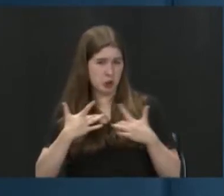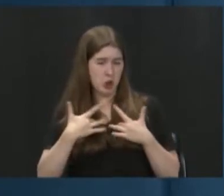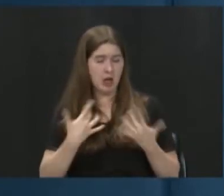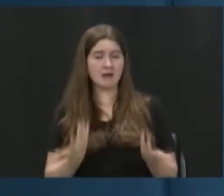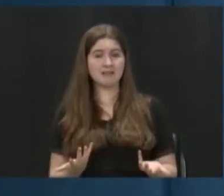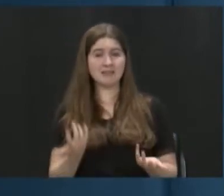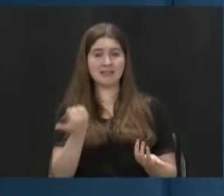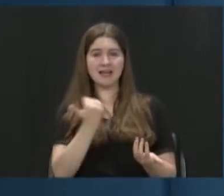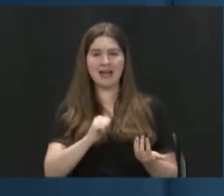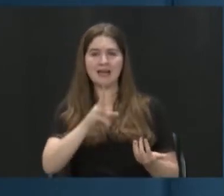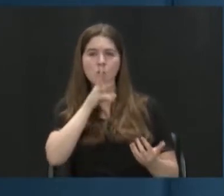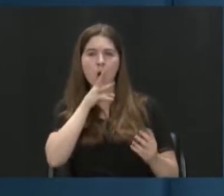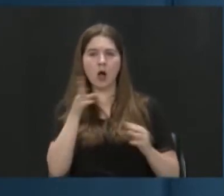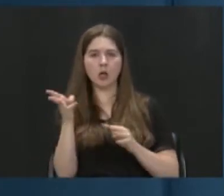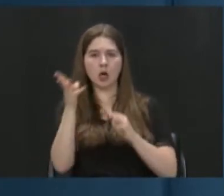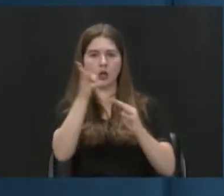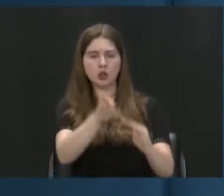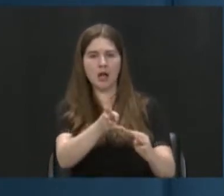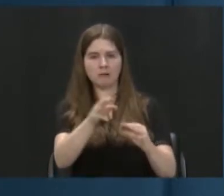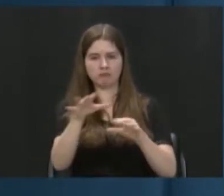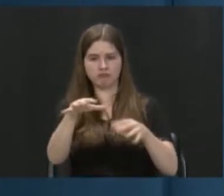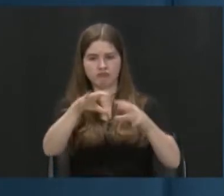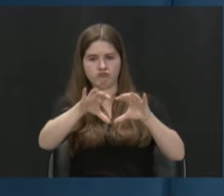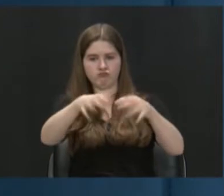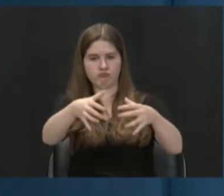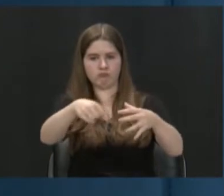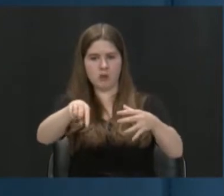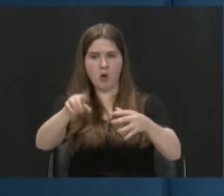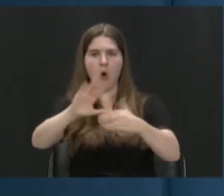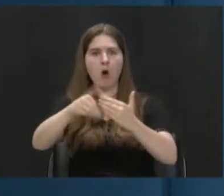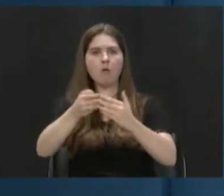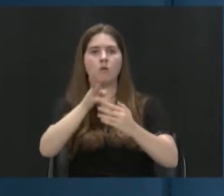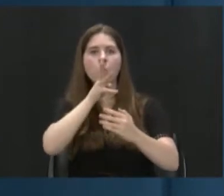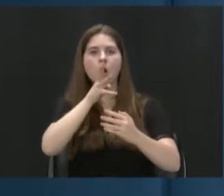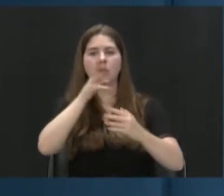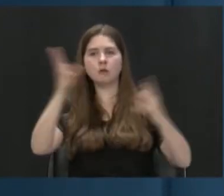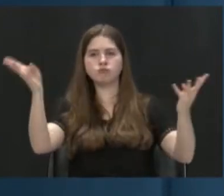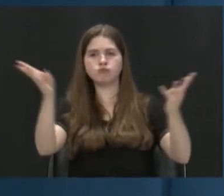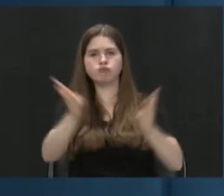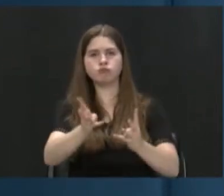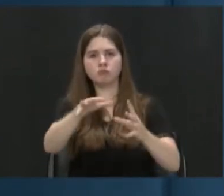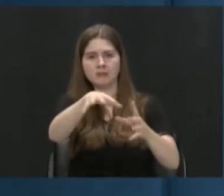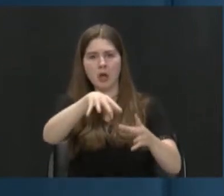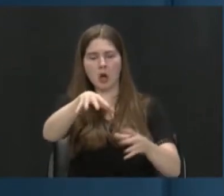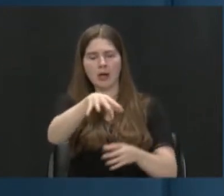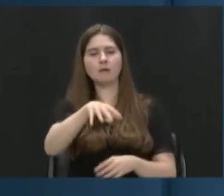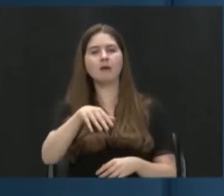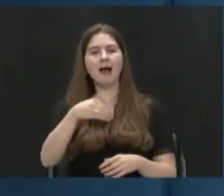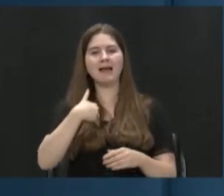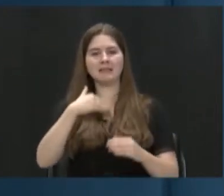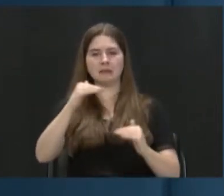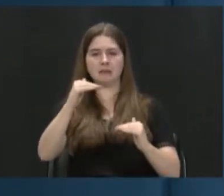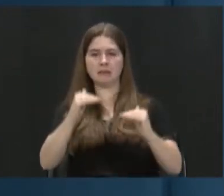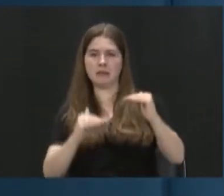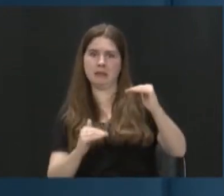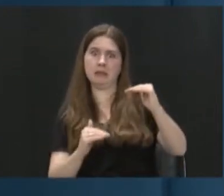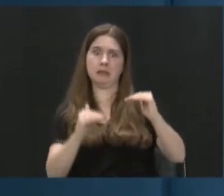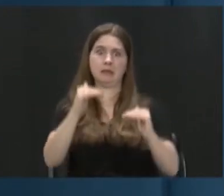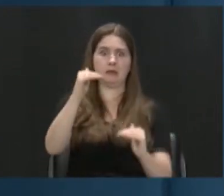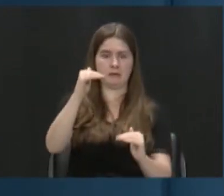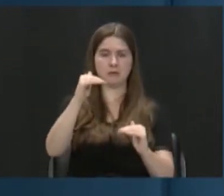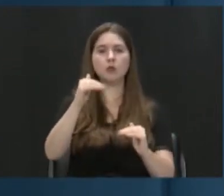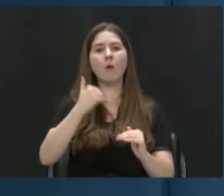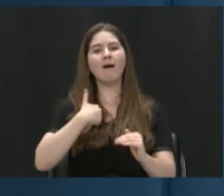watershed has a tipping point where if you have, you know, a certain percentage of basically